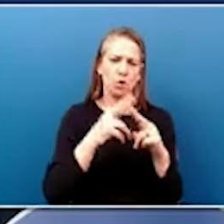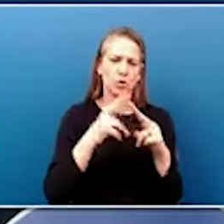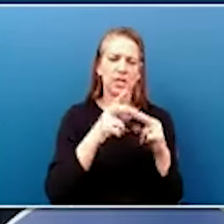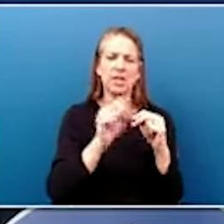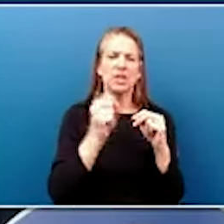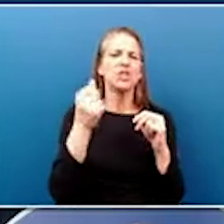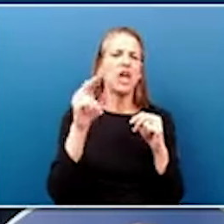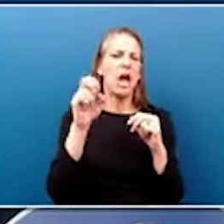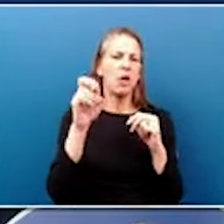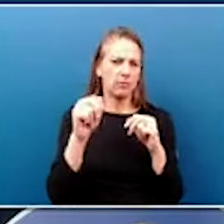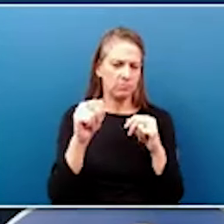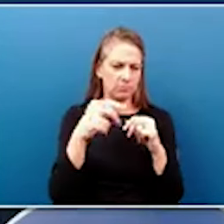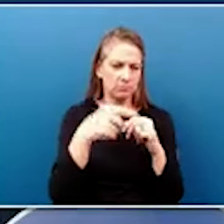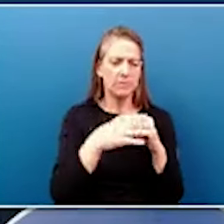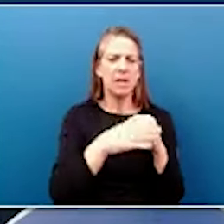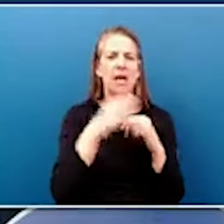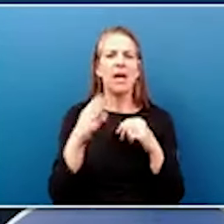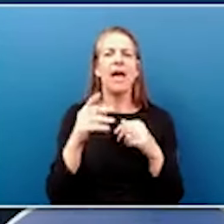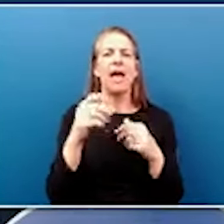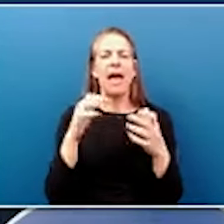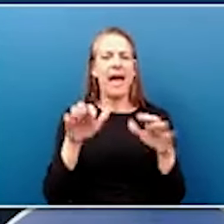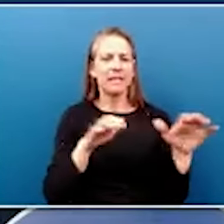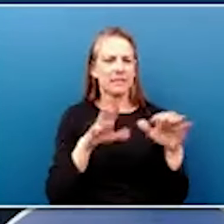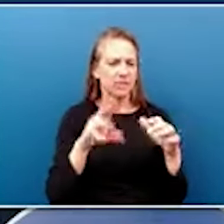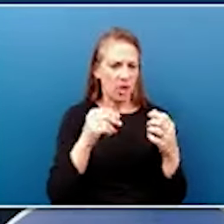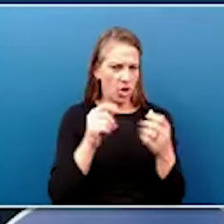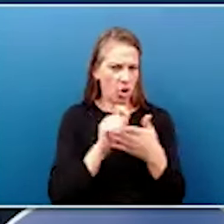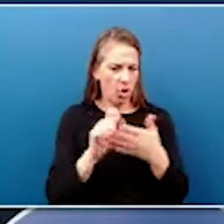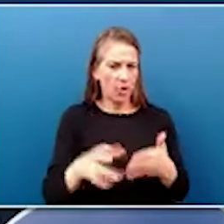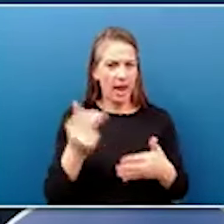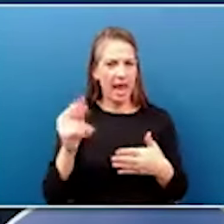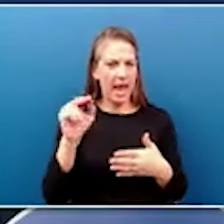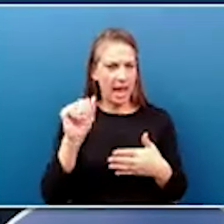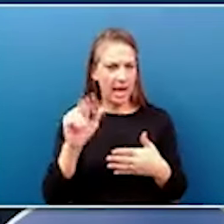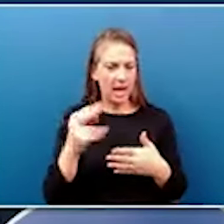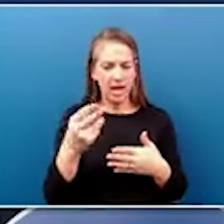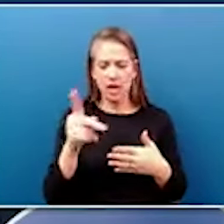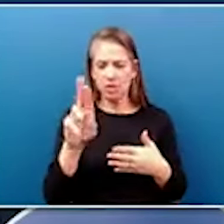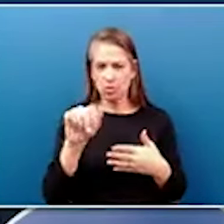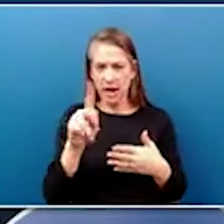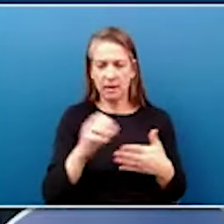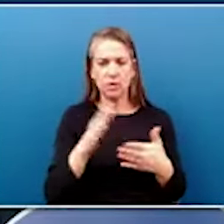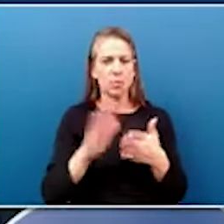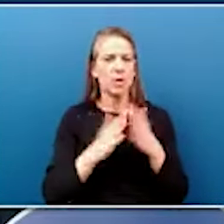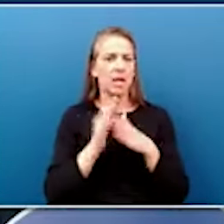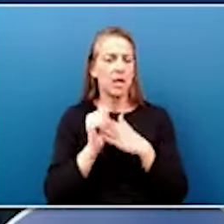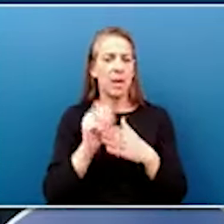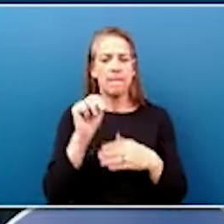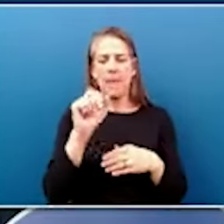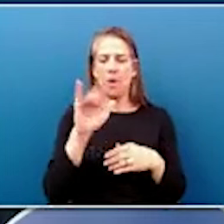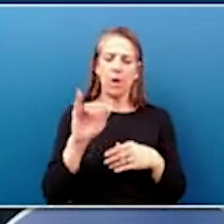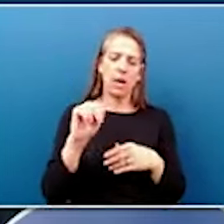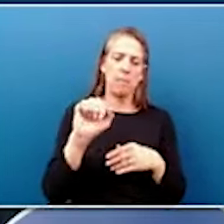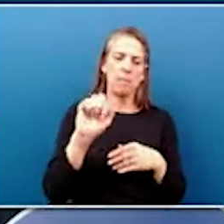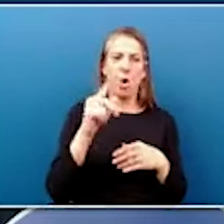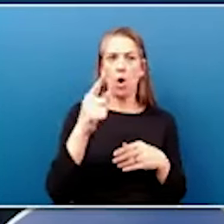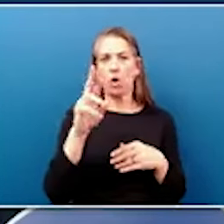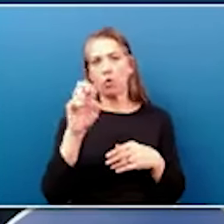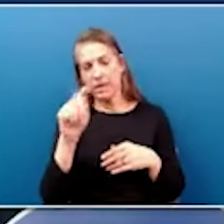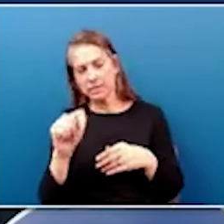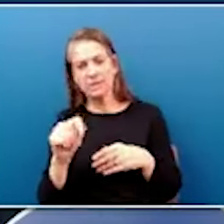Activist and author, Hannah Drake. A Louisville community leader, Mary Margaret Mulvihill. And the first